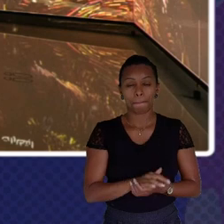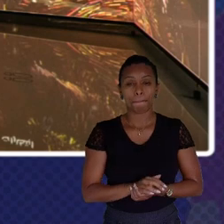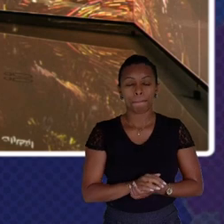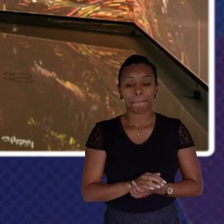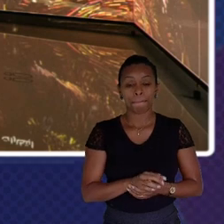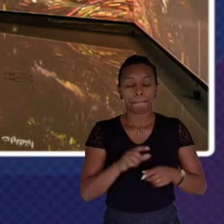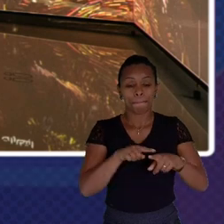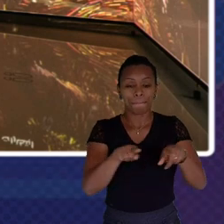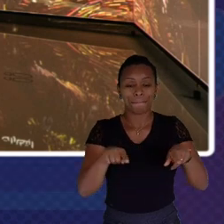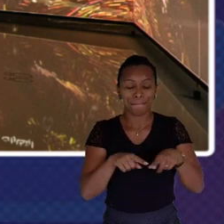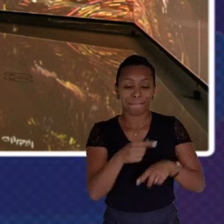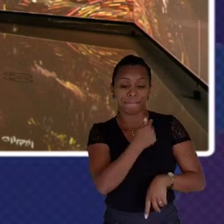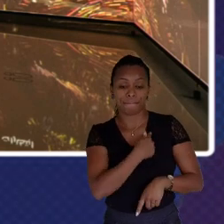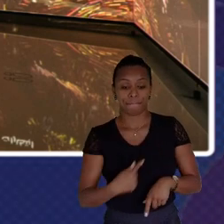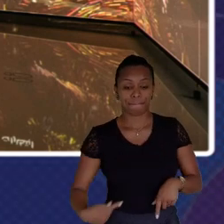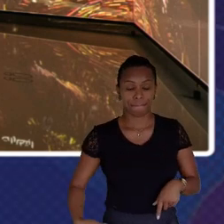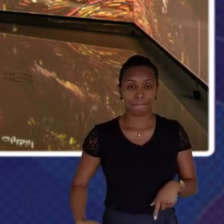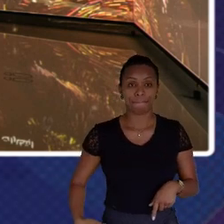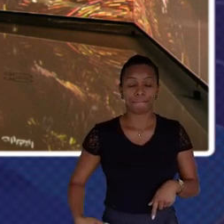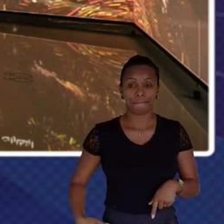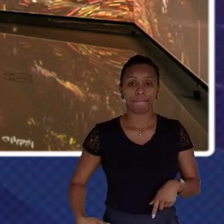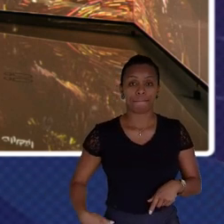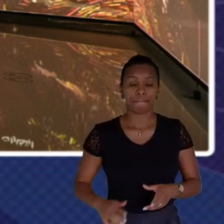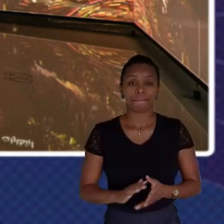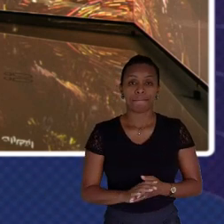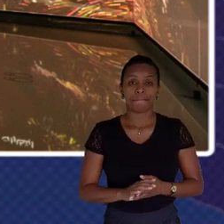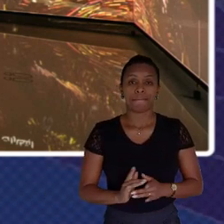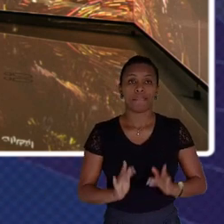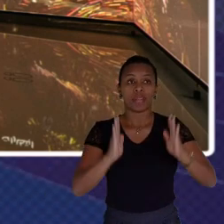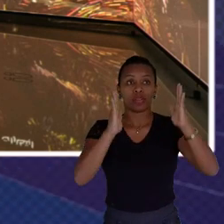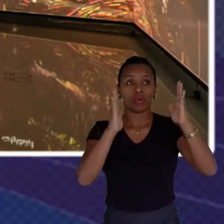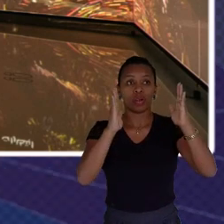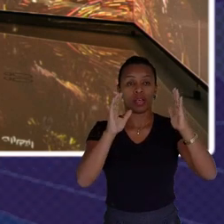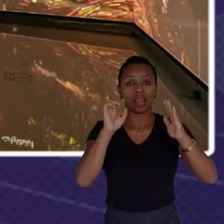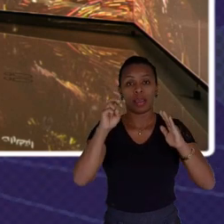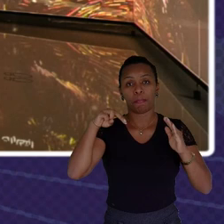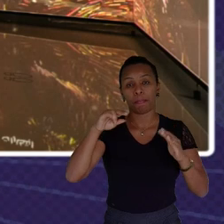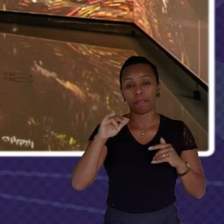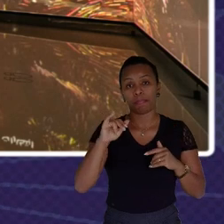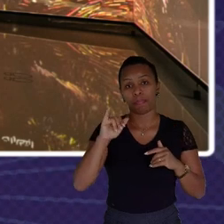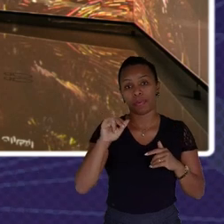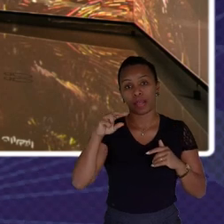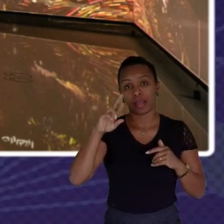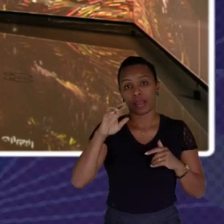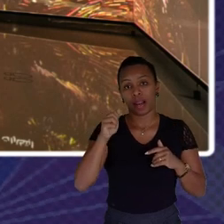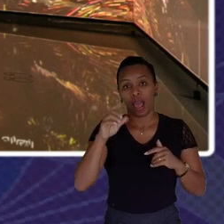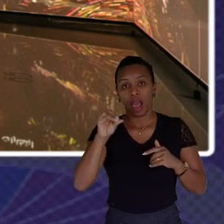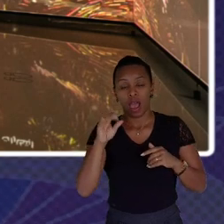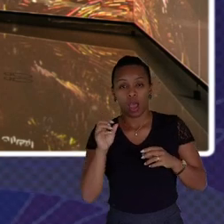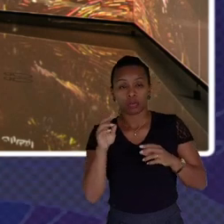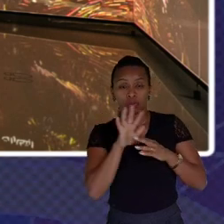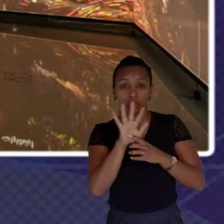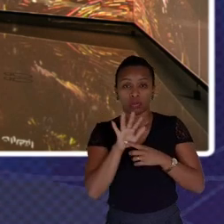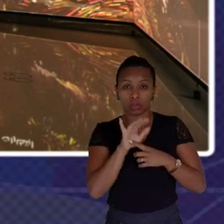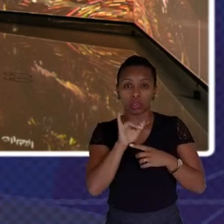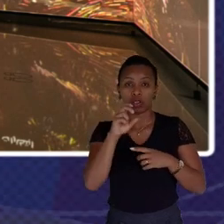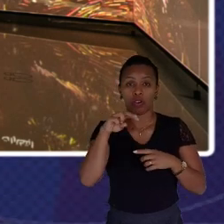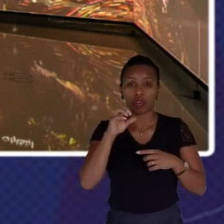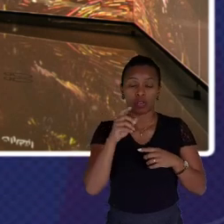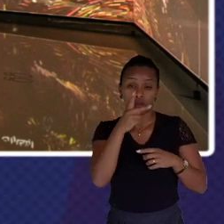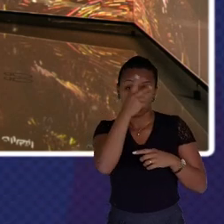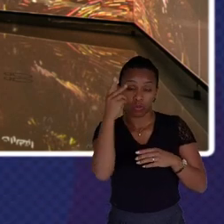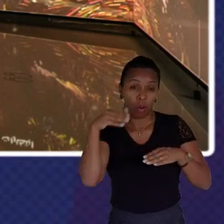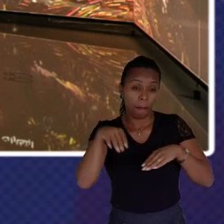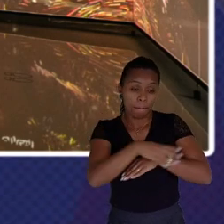At the Emirates Towers Where we showcase different organizations' innovations So people who pass by You know, take a look and see what other governments